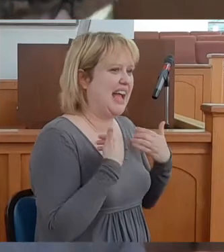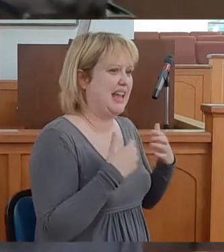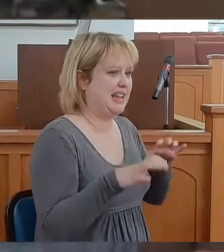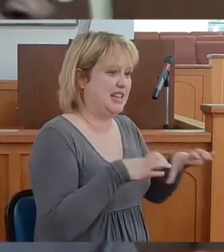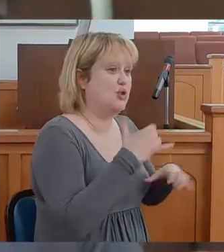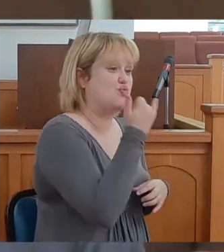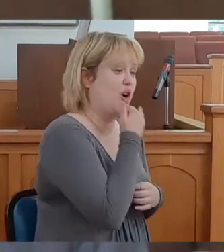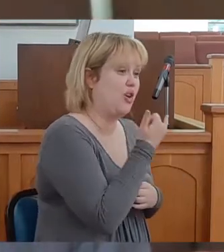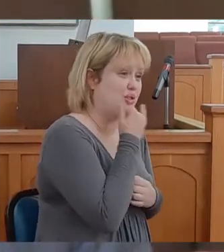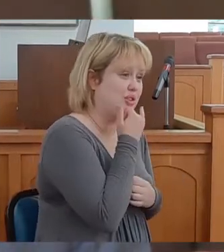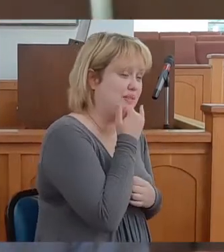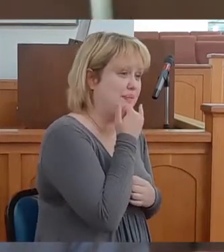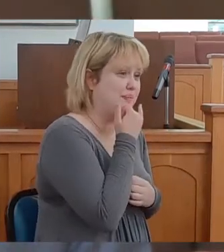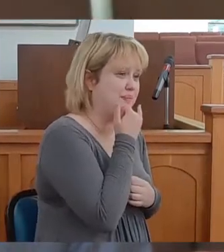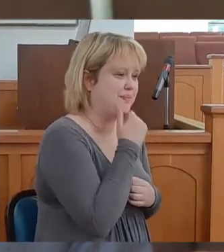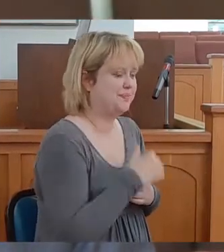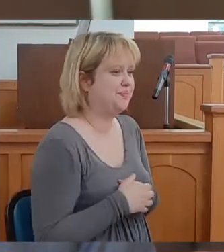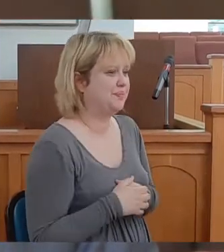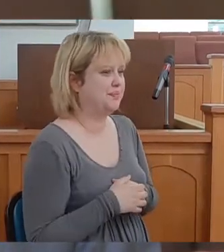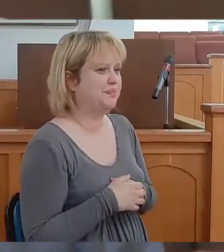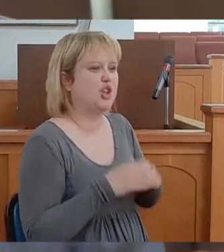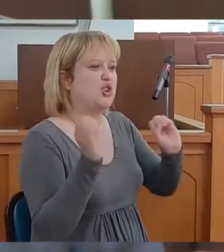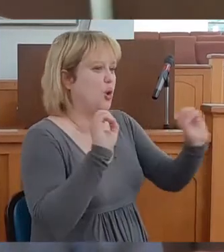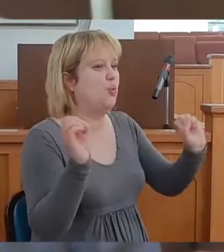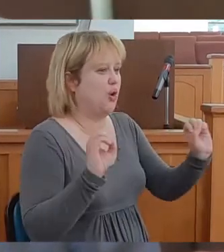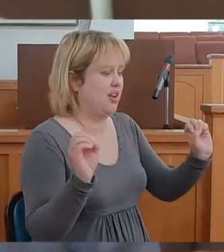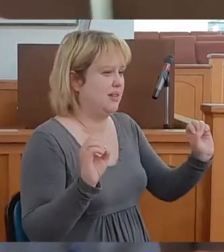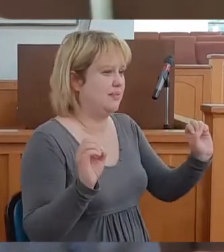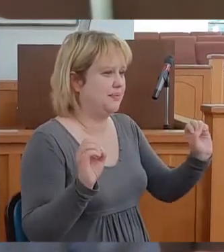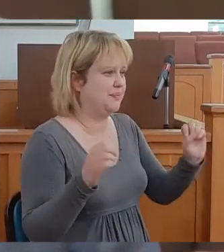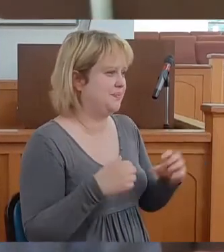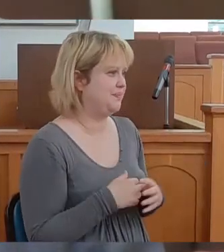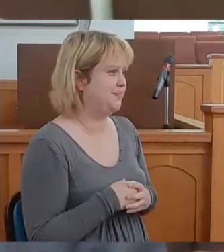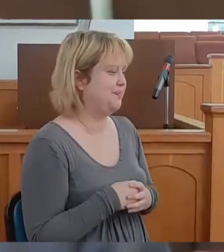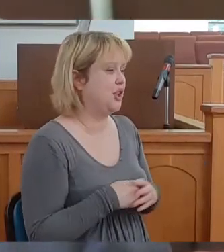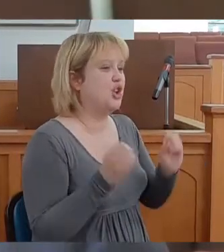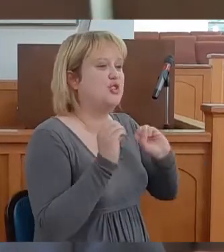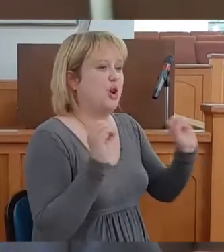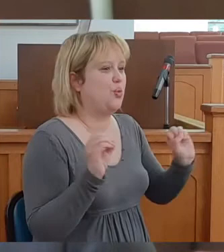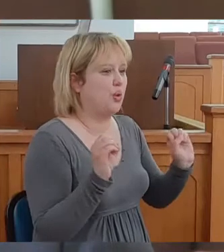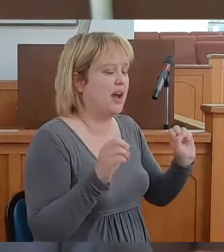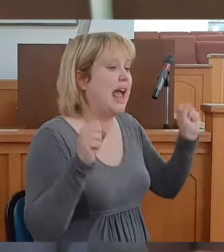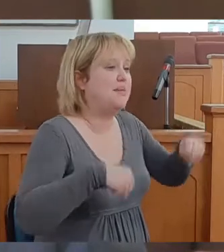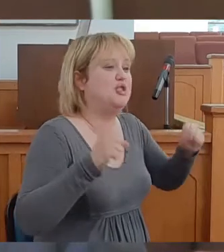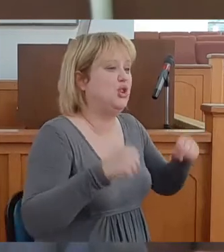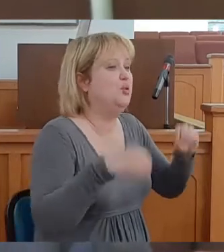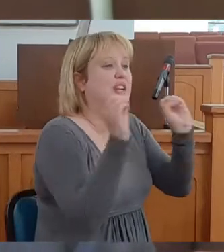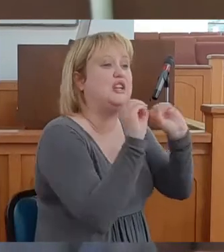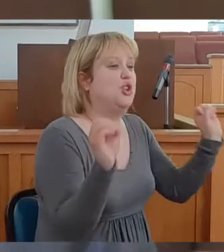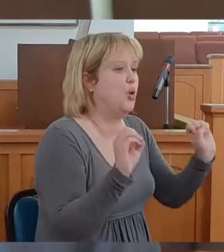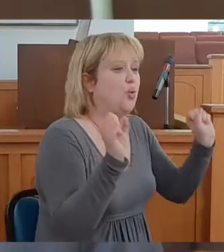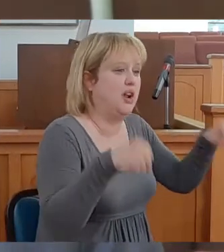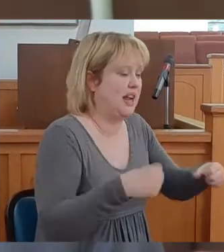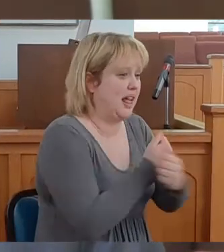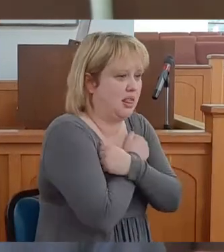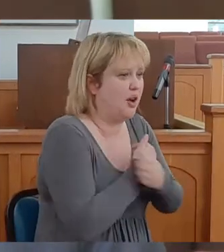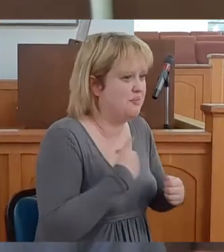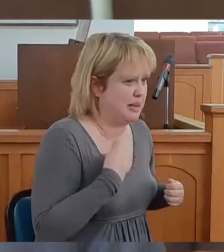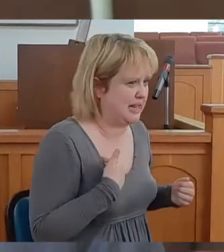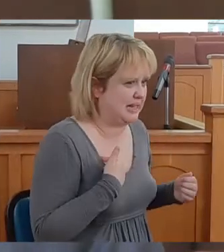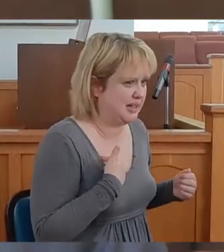did wrong, nobody, absolutely nobody could love me.